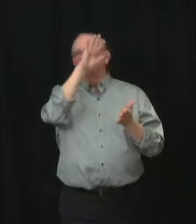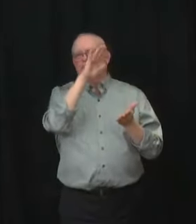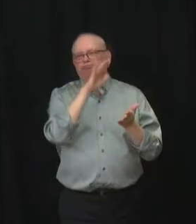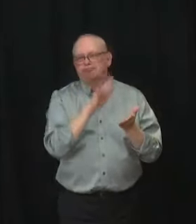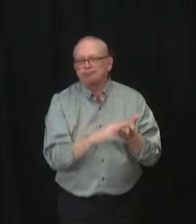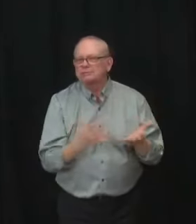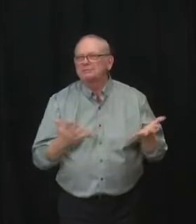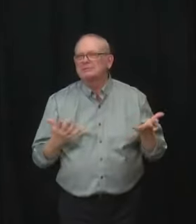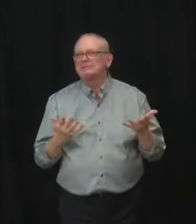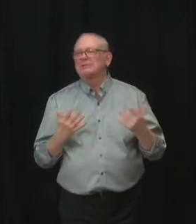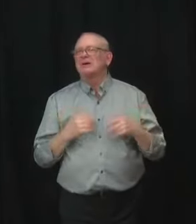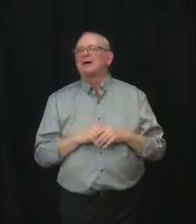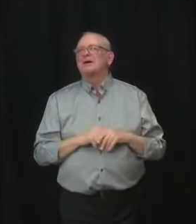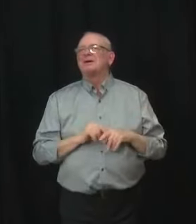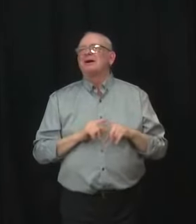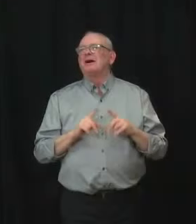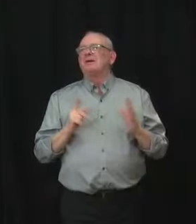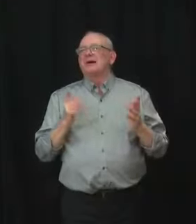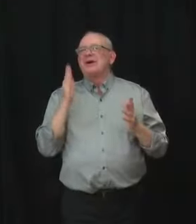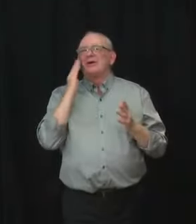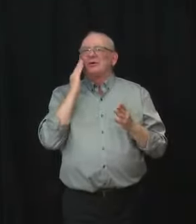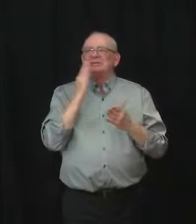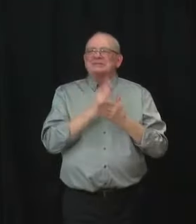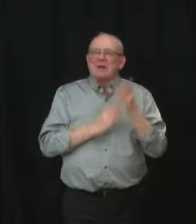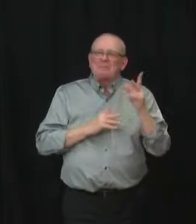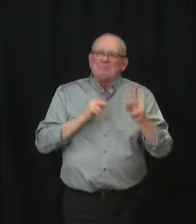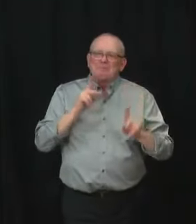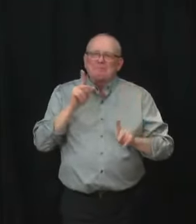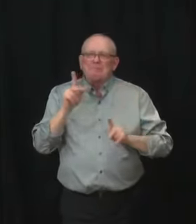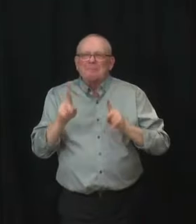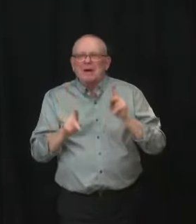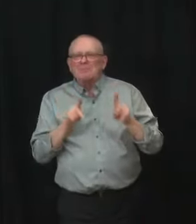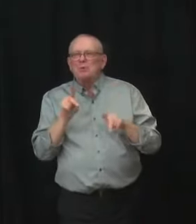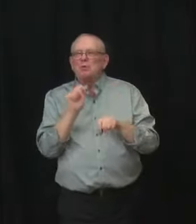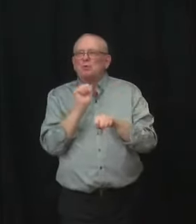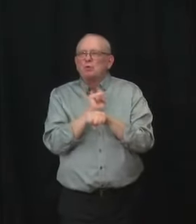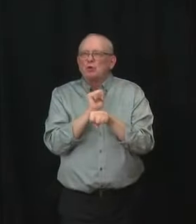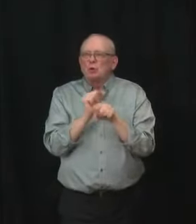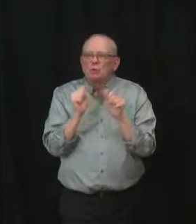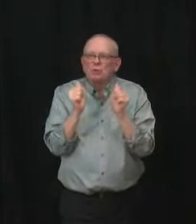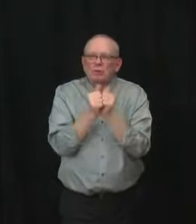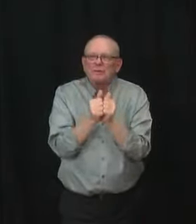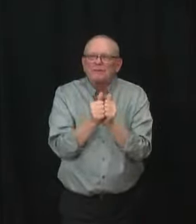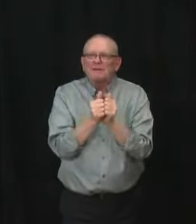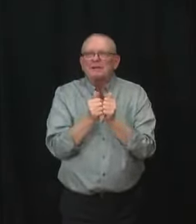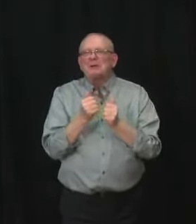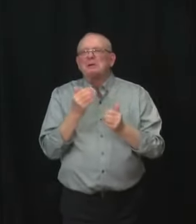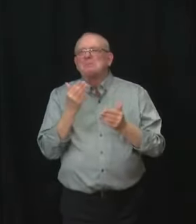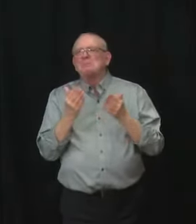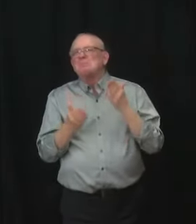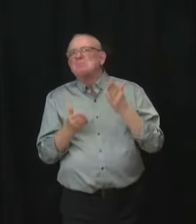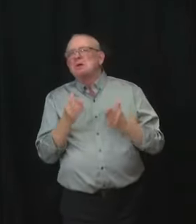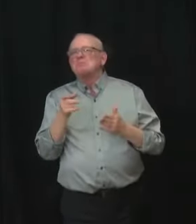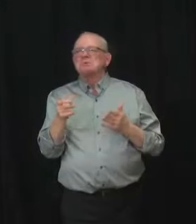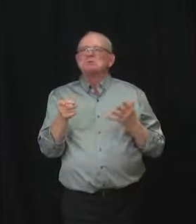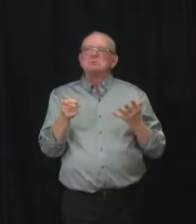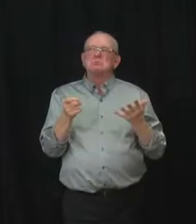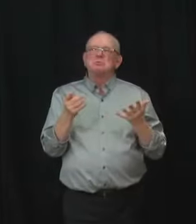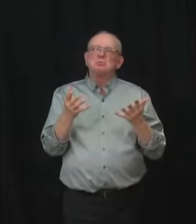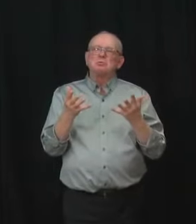people who are your colleagues on the United Conservative benches, who would like to see some of the major